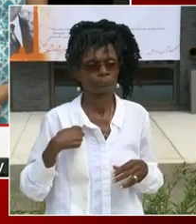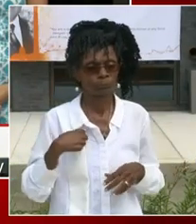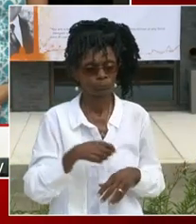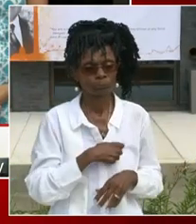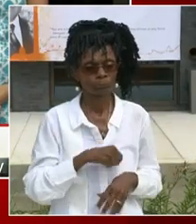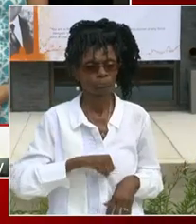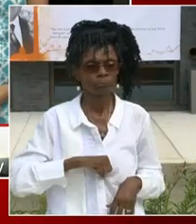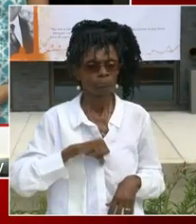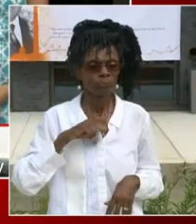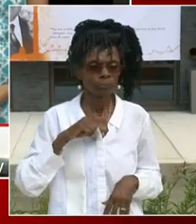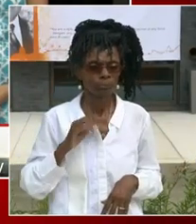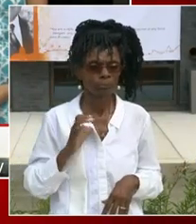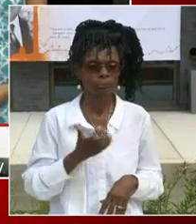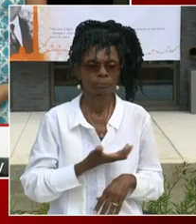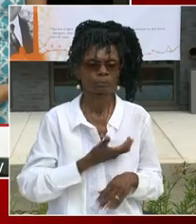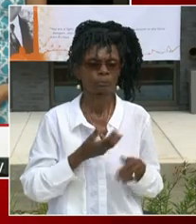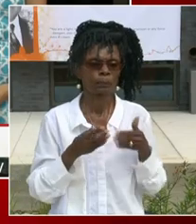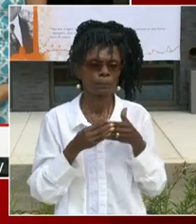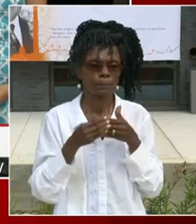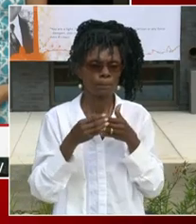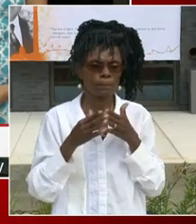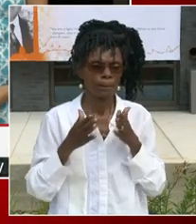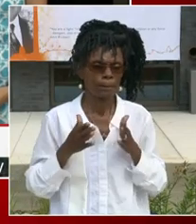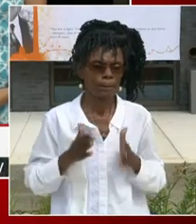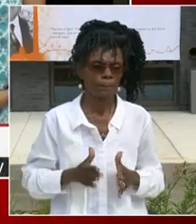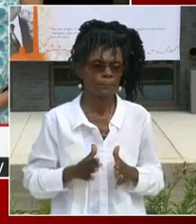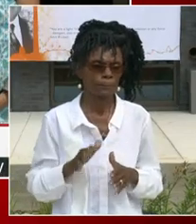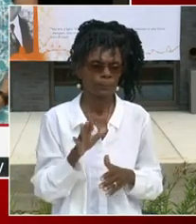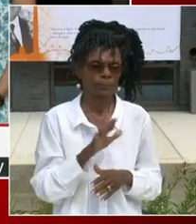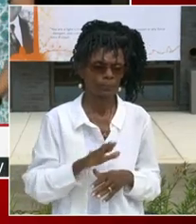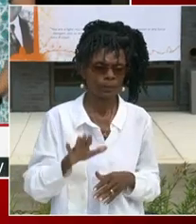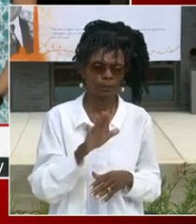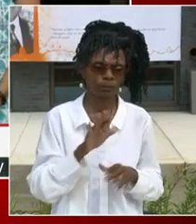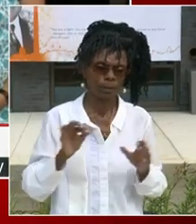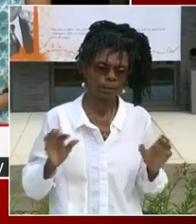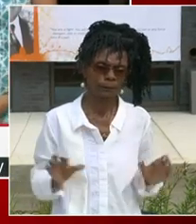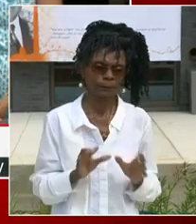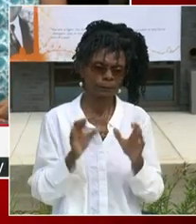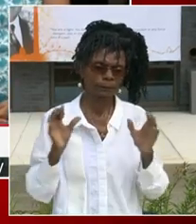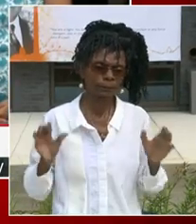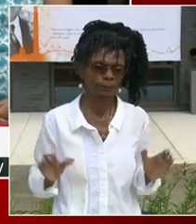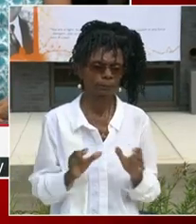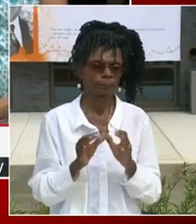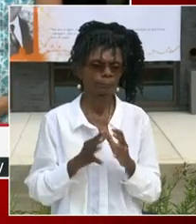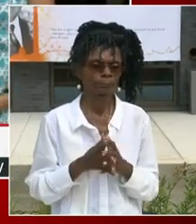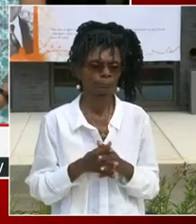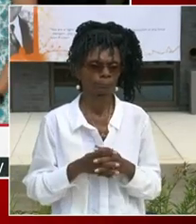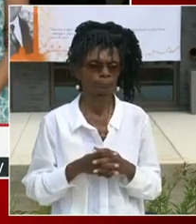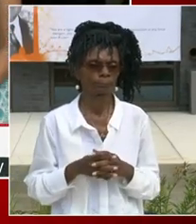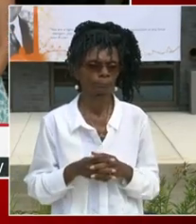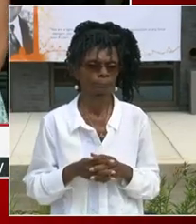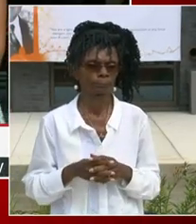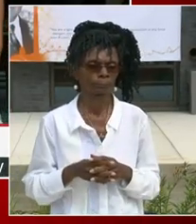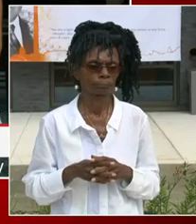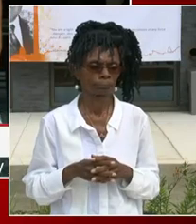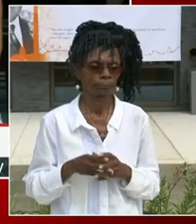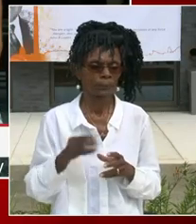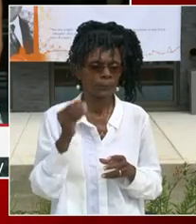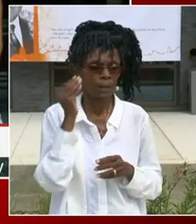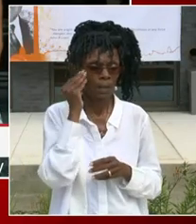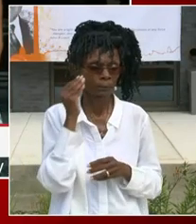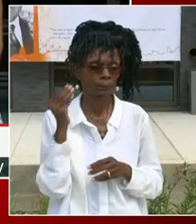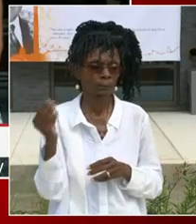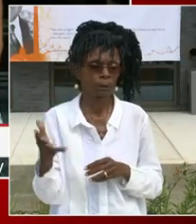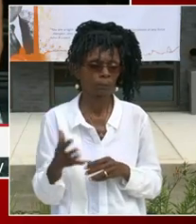we've made. I'll just share with you when I became the council member in 2007.